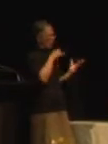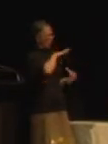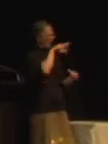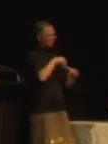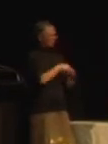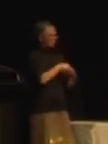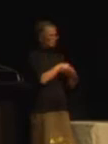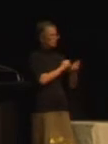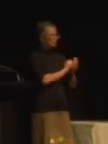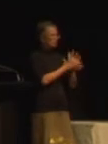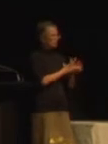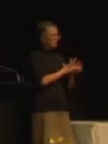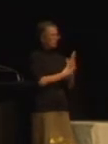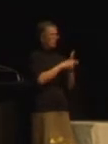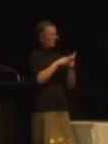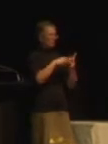participants.